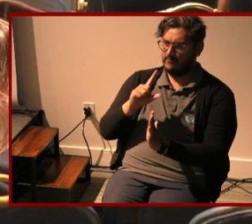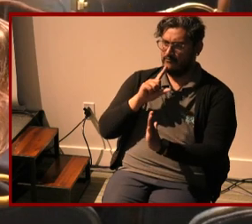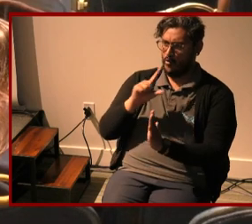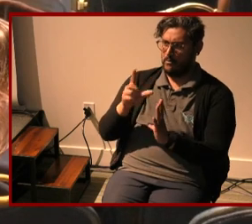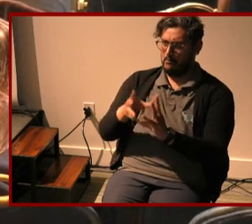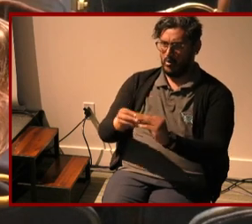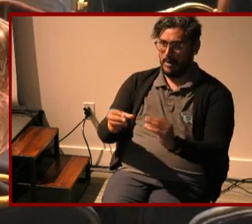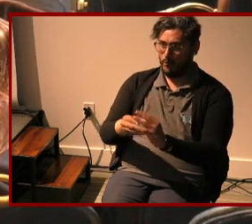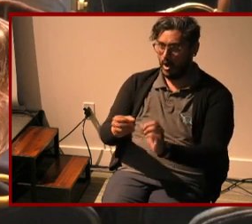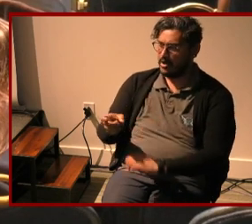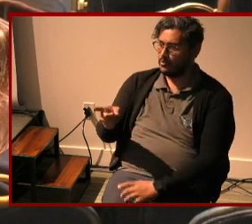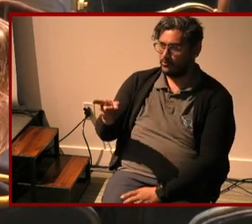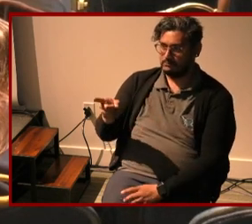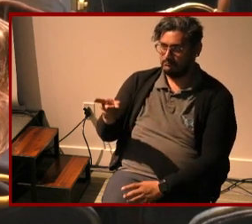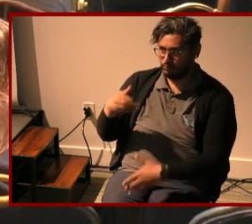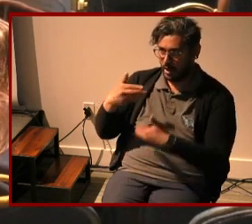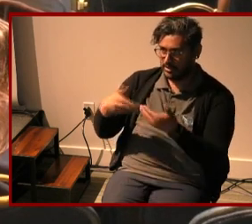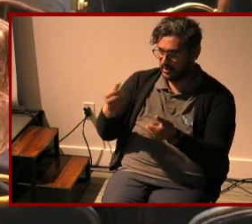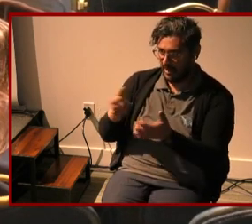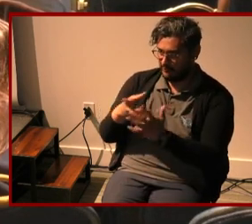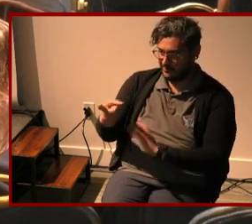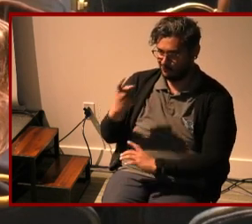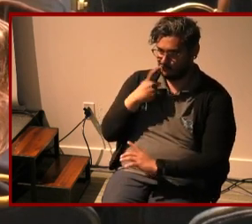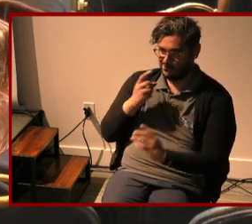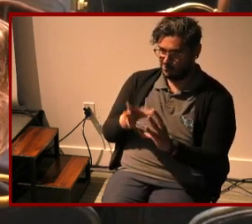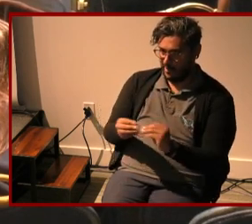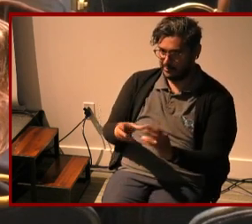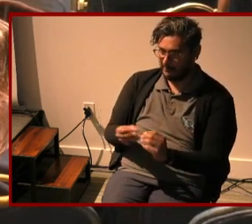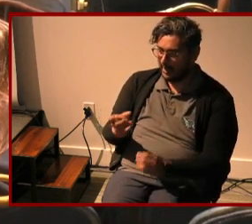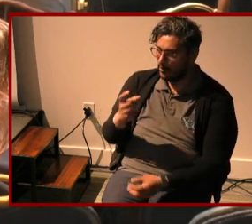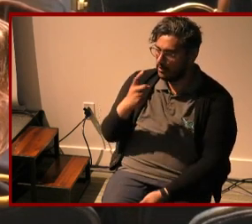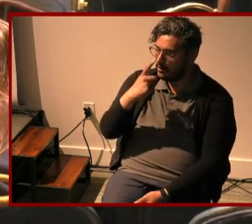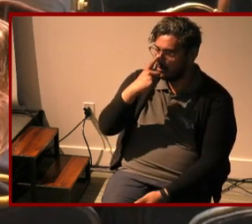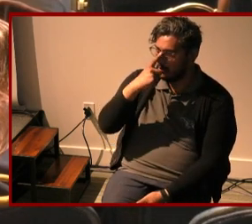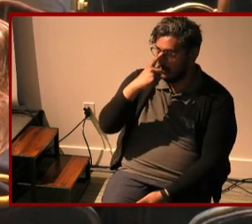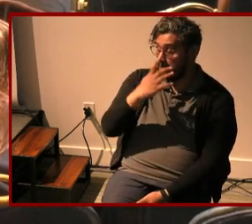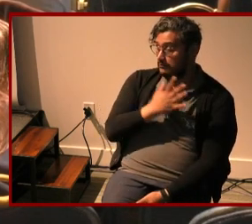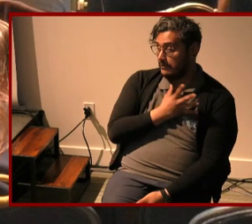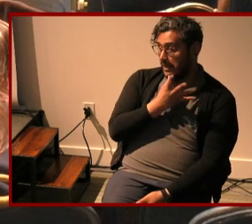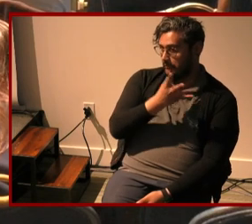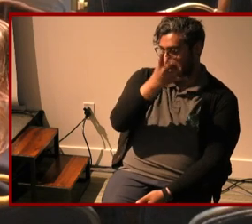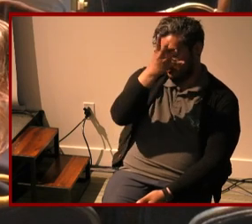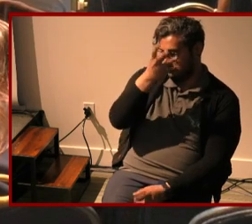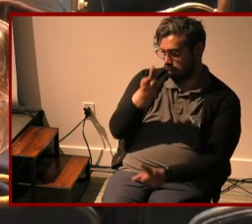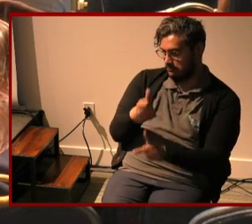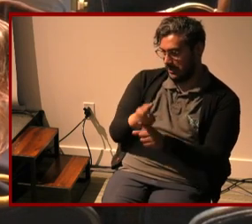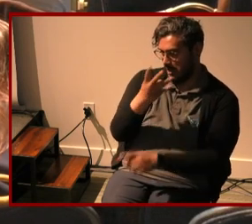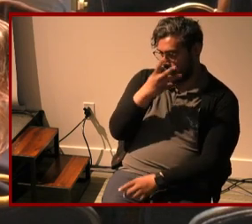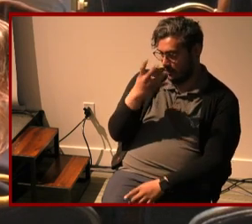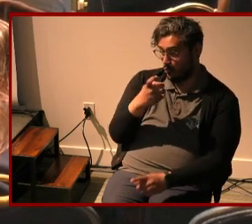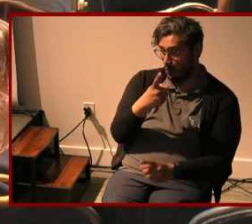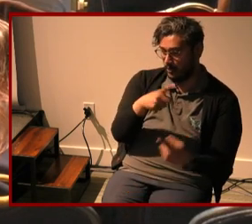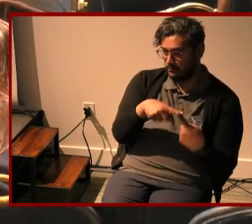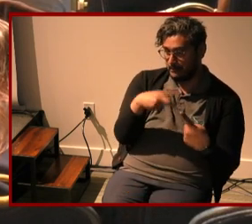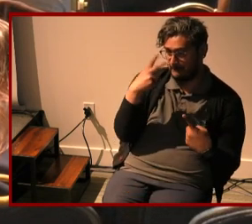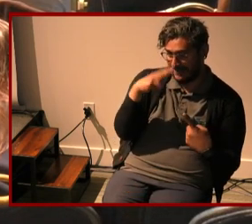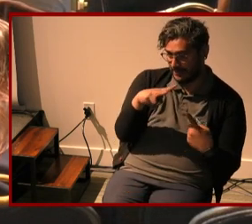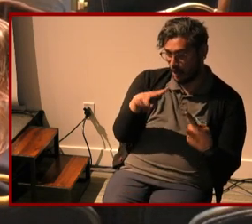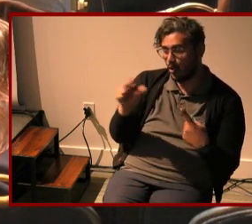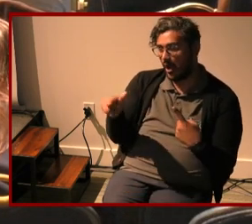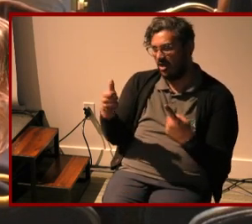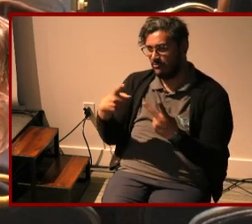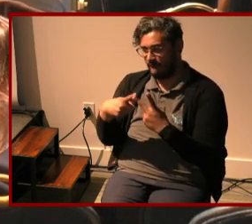wonderful things you spoke about um my parents are immigrants one is from mexico one is from india